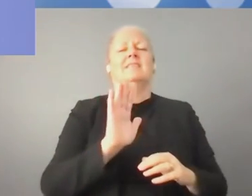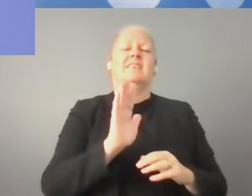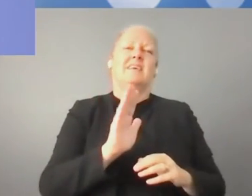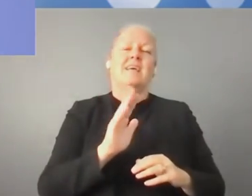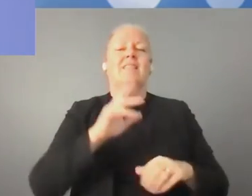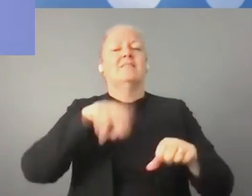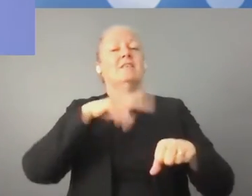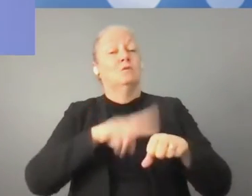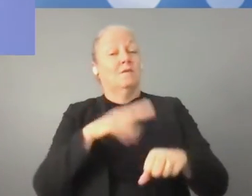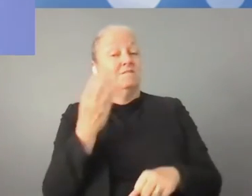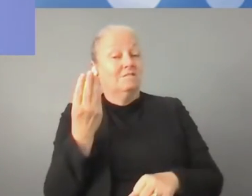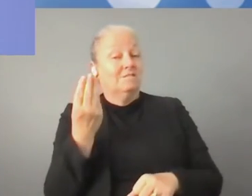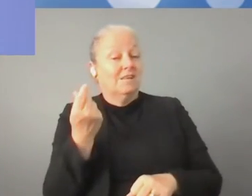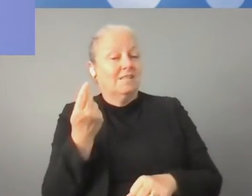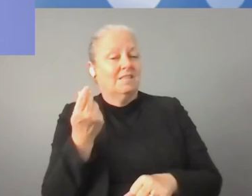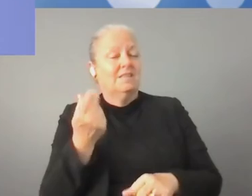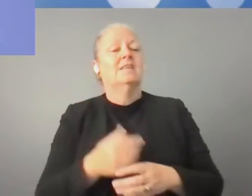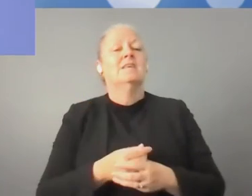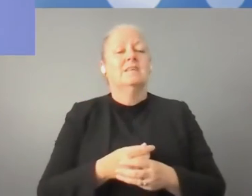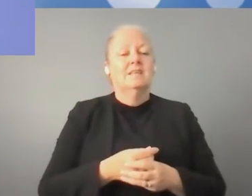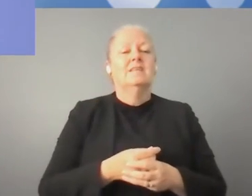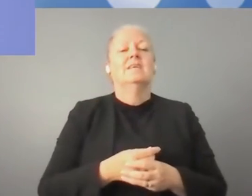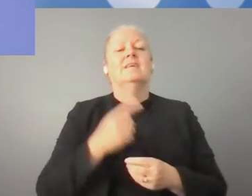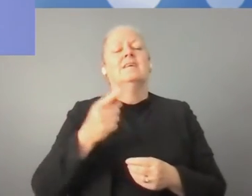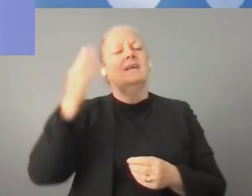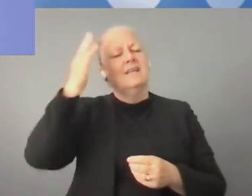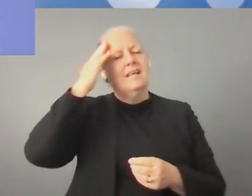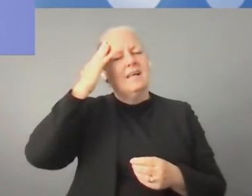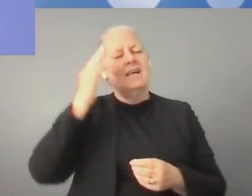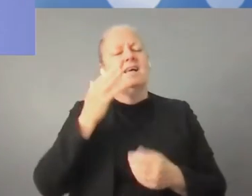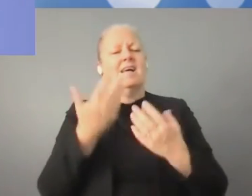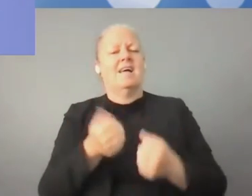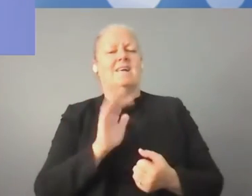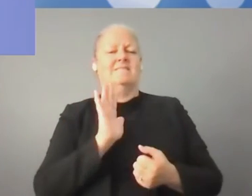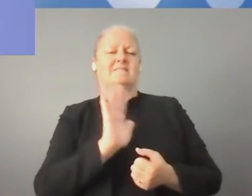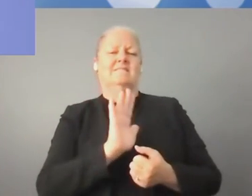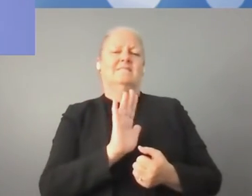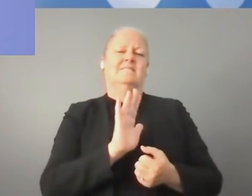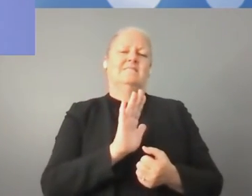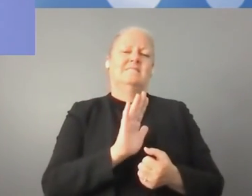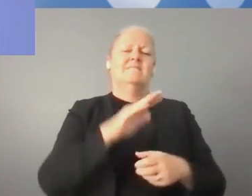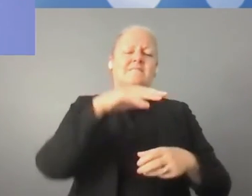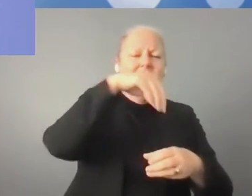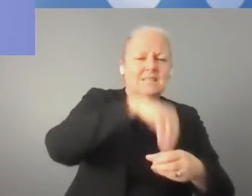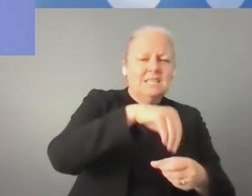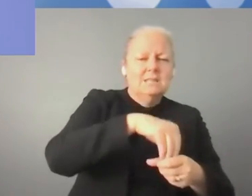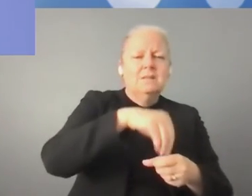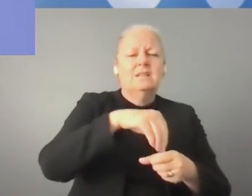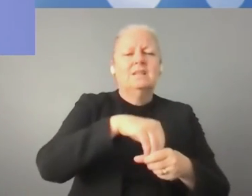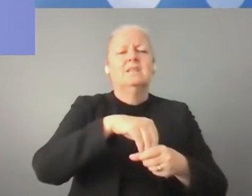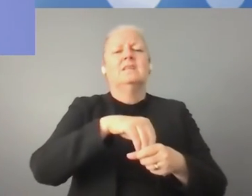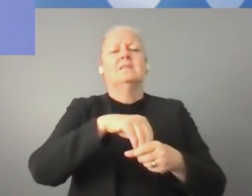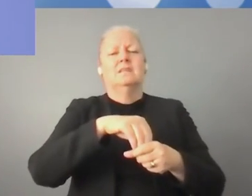like, angel investment, venture capital, equitable capital, domestic, and for the startup